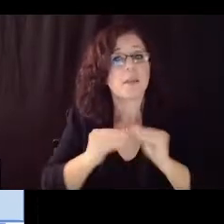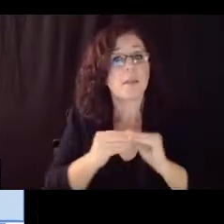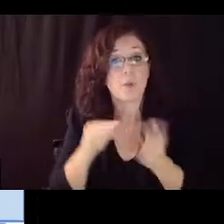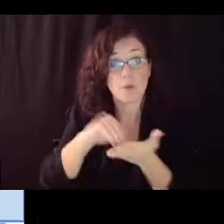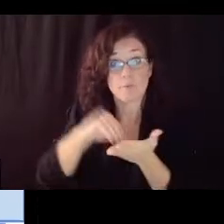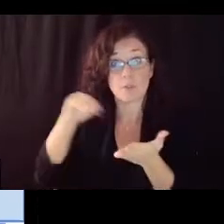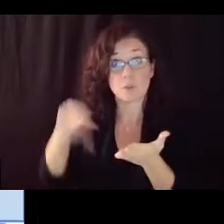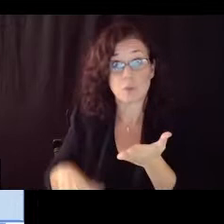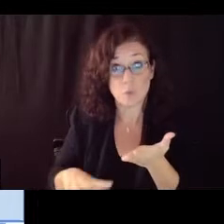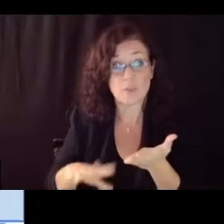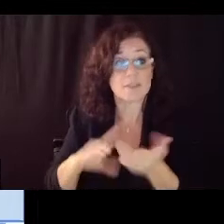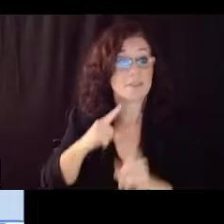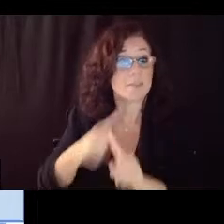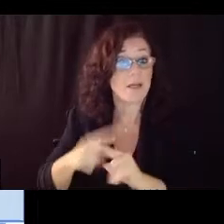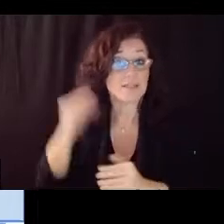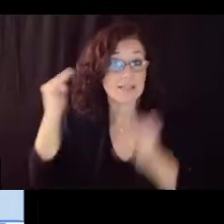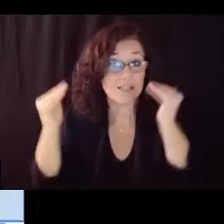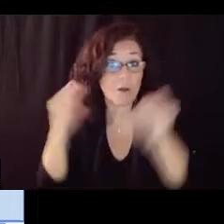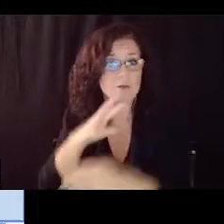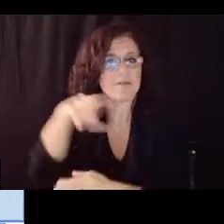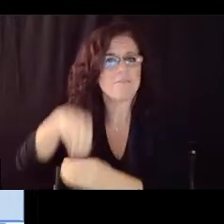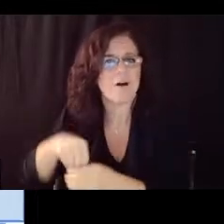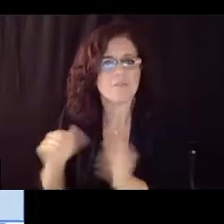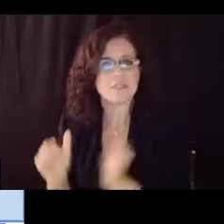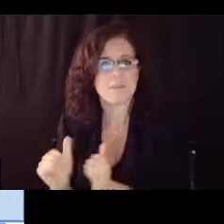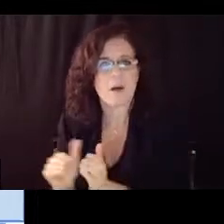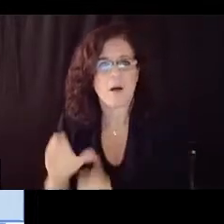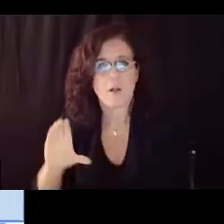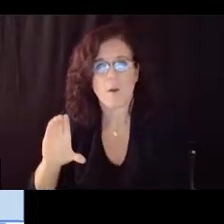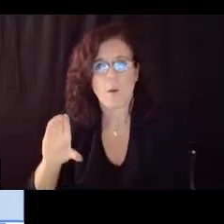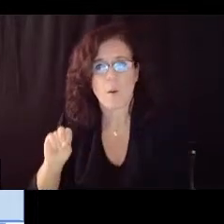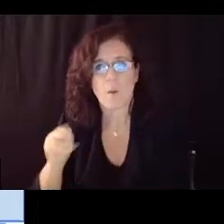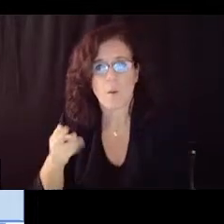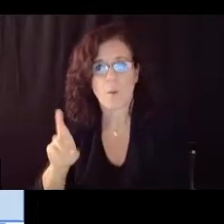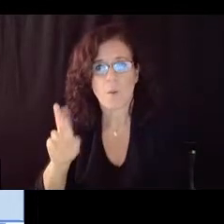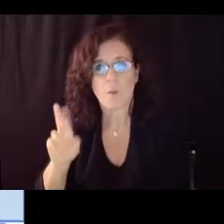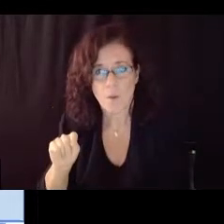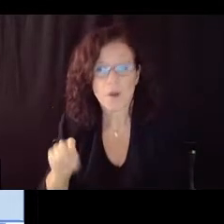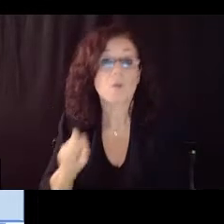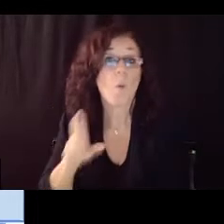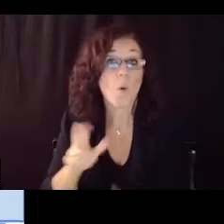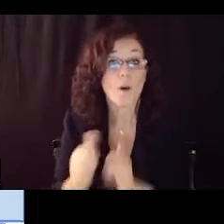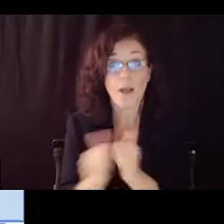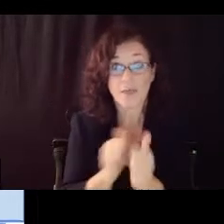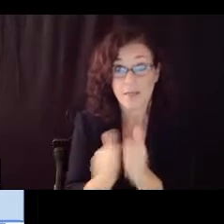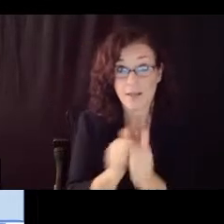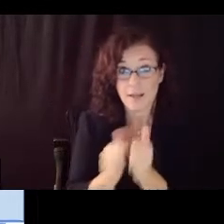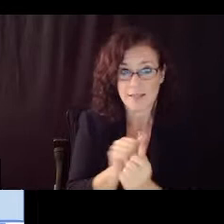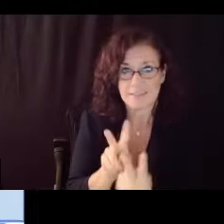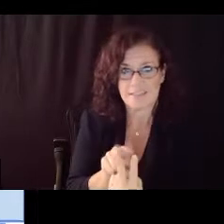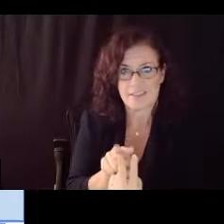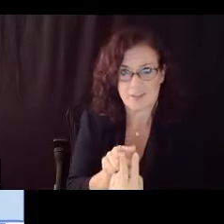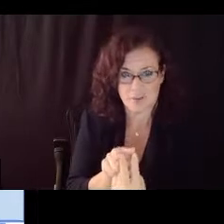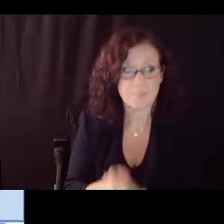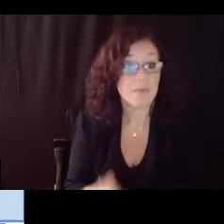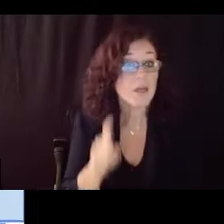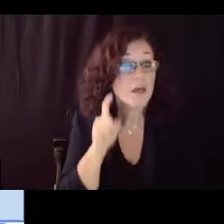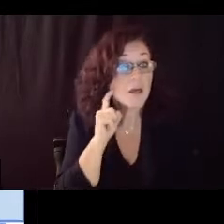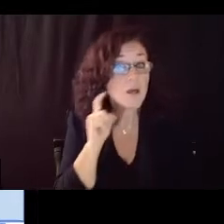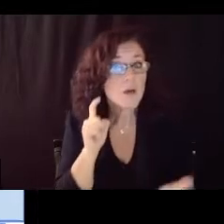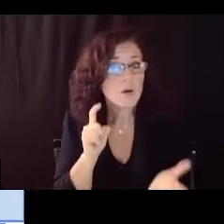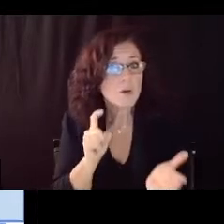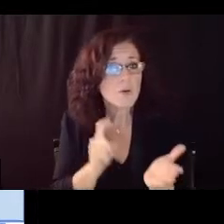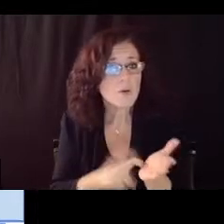involved in small cohorts and uh or athletics on our campus and as you can see there um